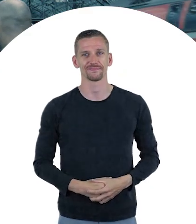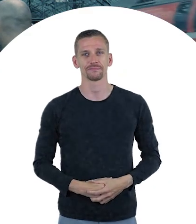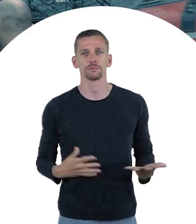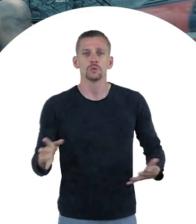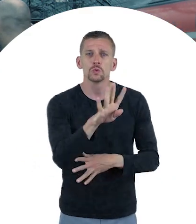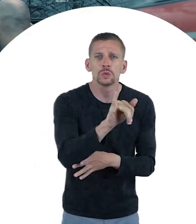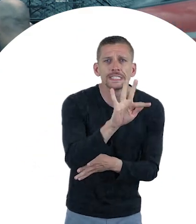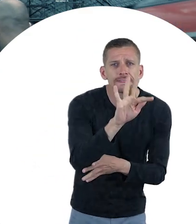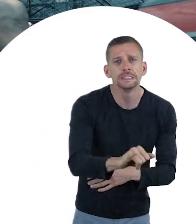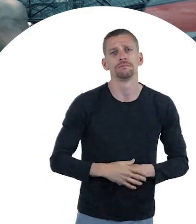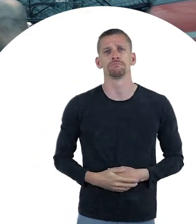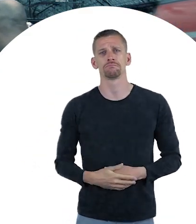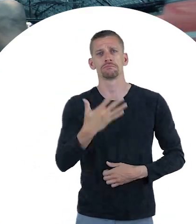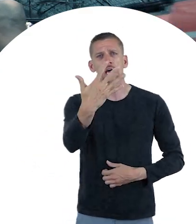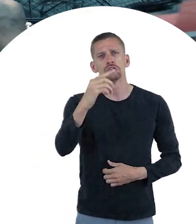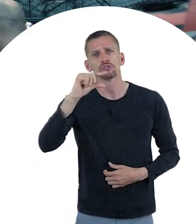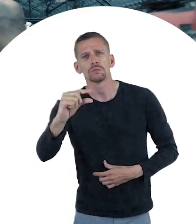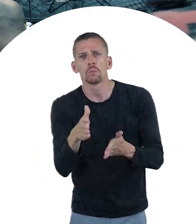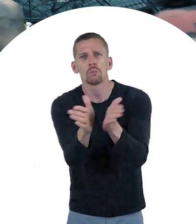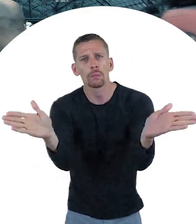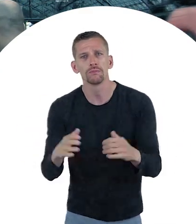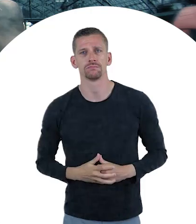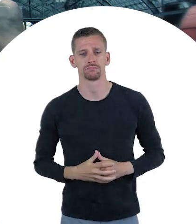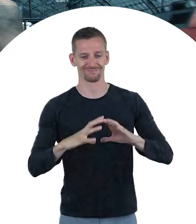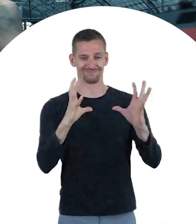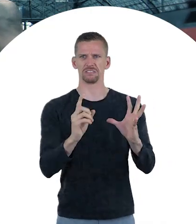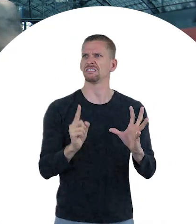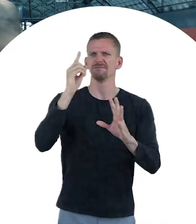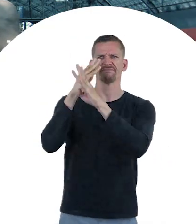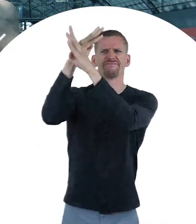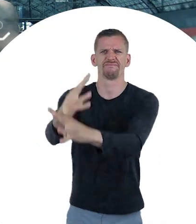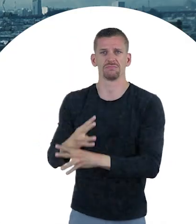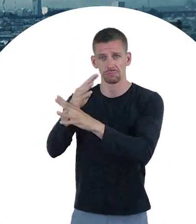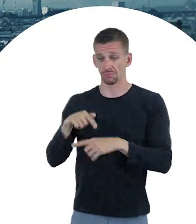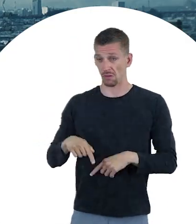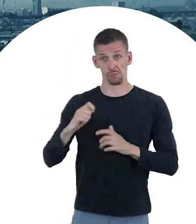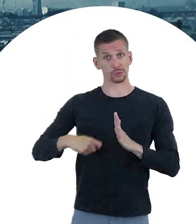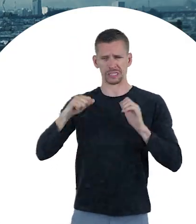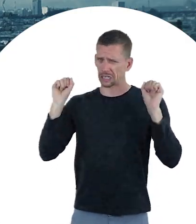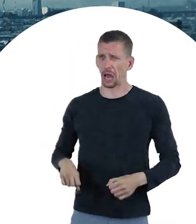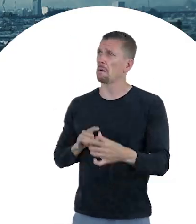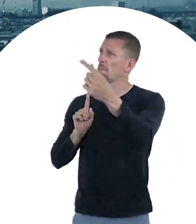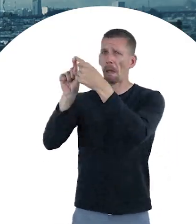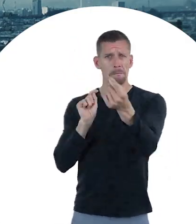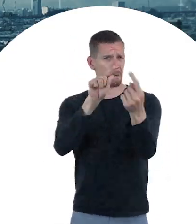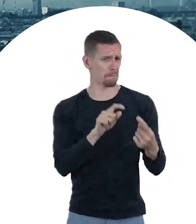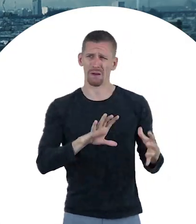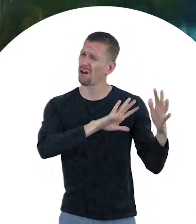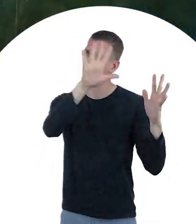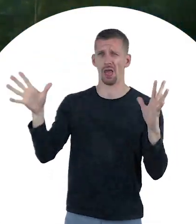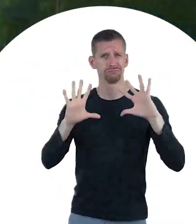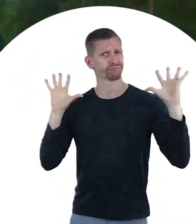FRMCS can also be used with complementary networks, Wi-Fi, public 5G